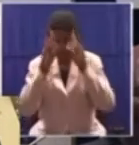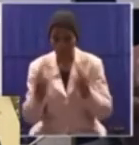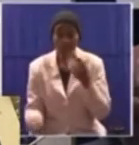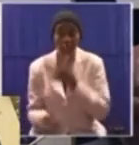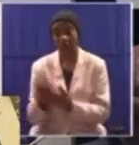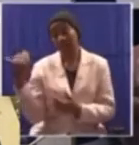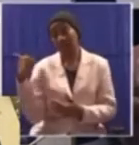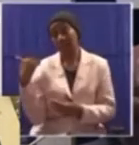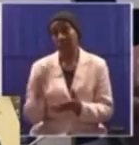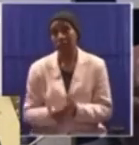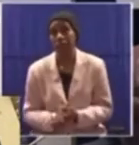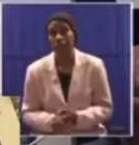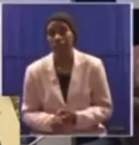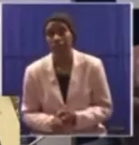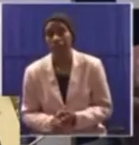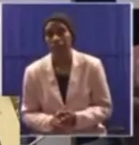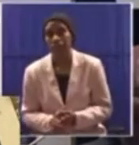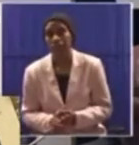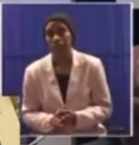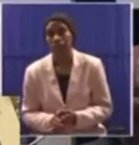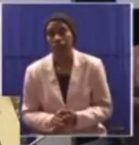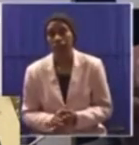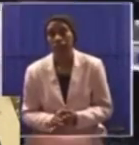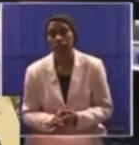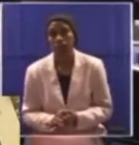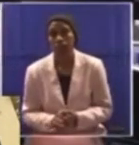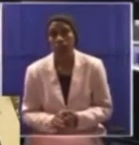But I don't have a problem with the speech. Okay. No problem.